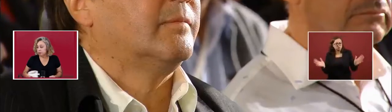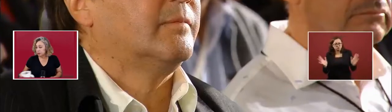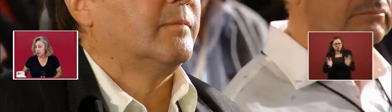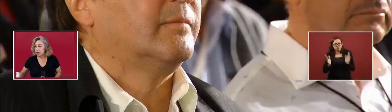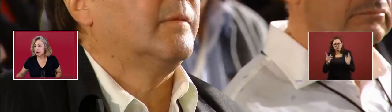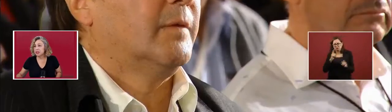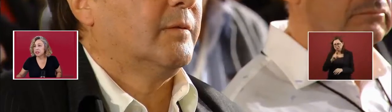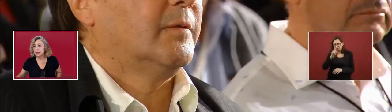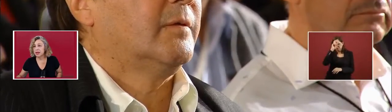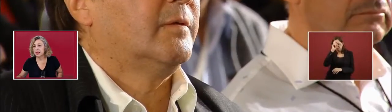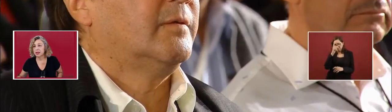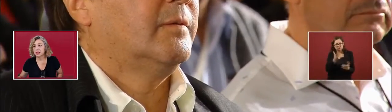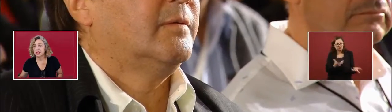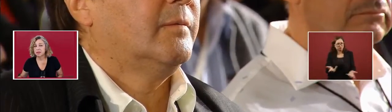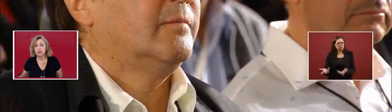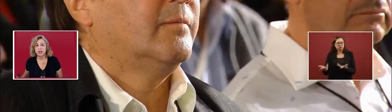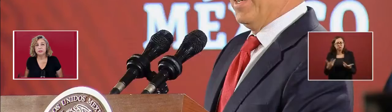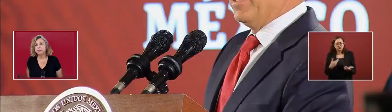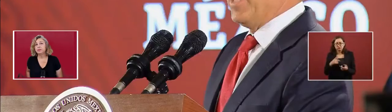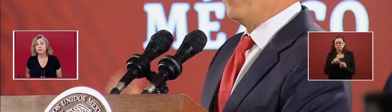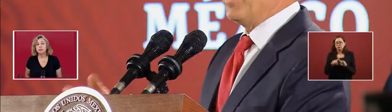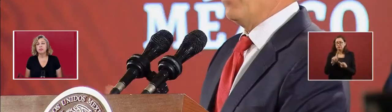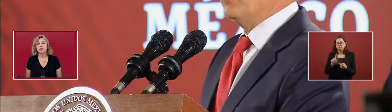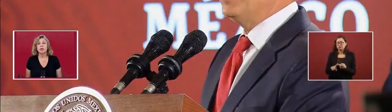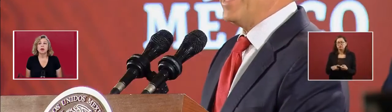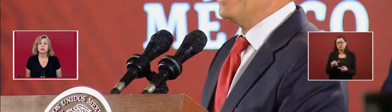They were estimating the consumption.